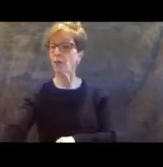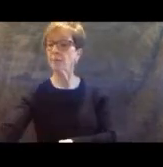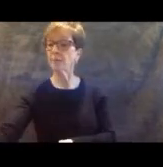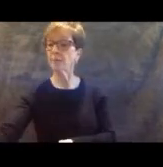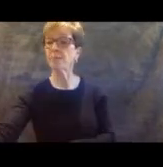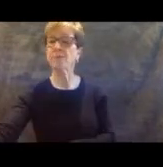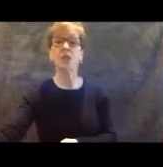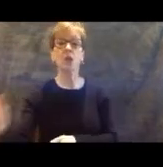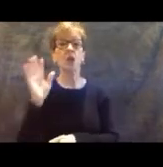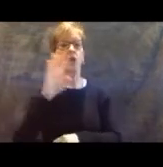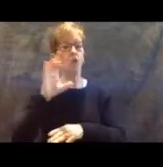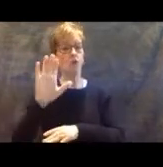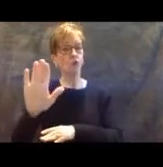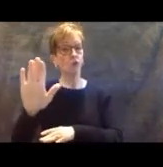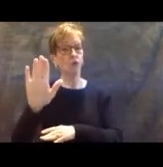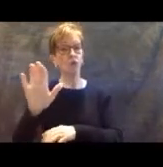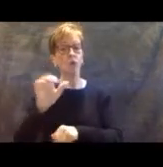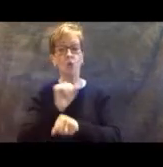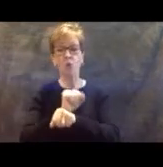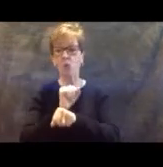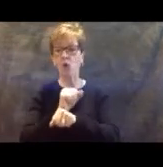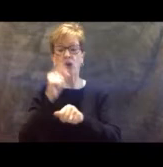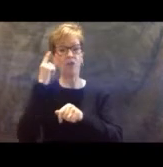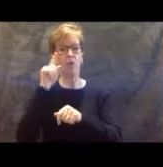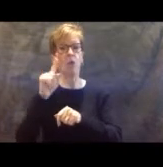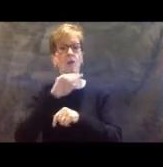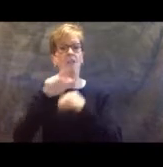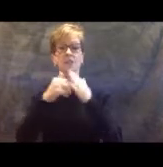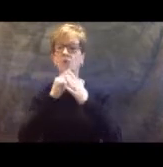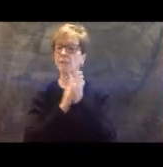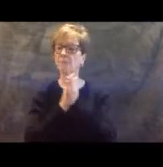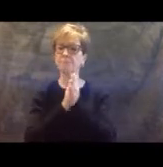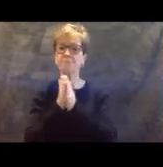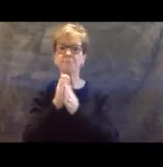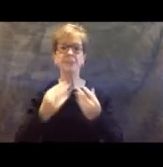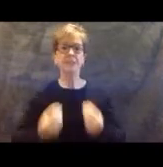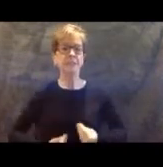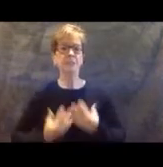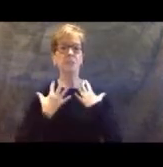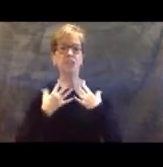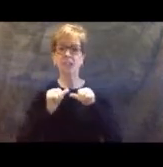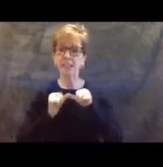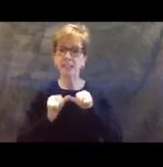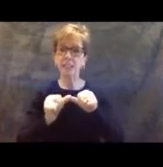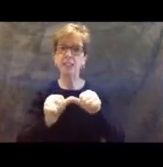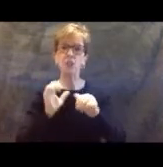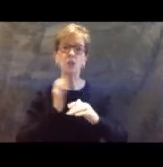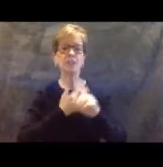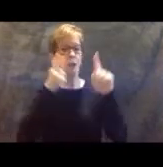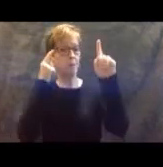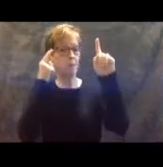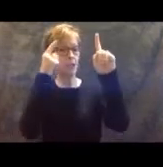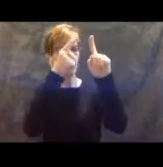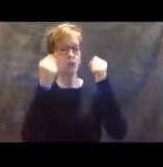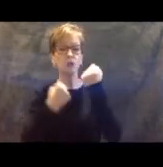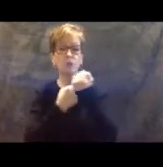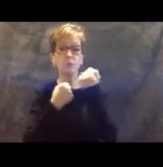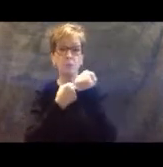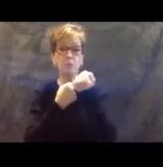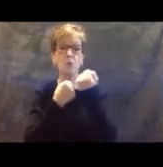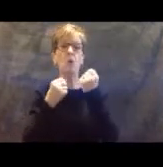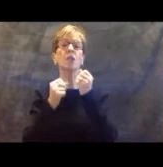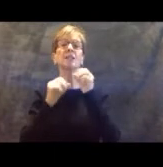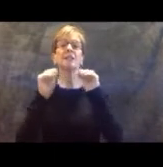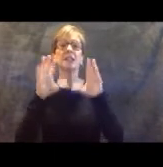students is an inspiration. Our network grew under your leadership and continues in our mission of supporting accomplished teaching in the Commonwealth because